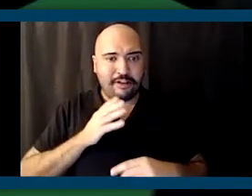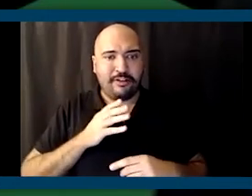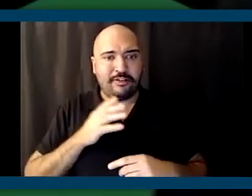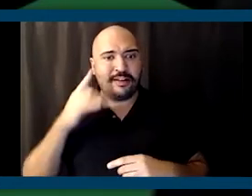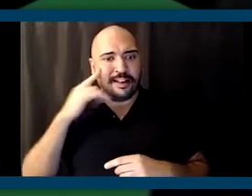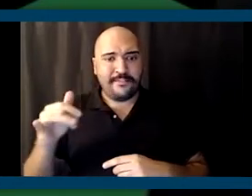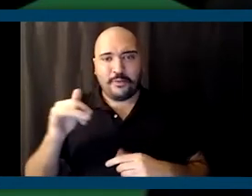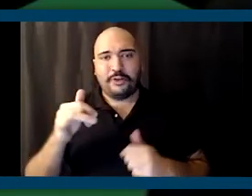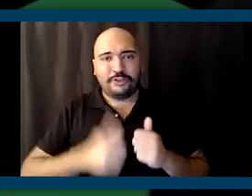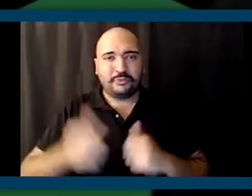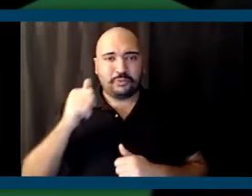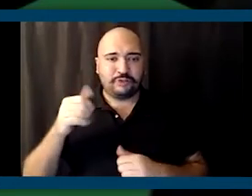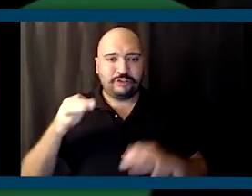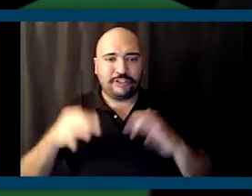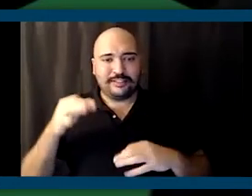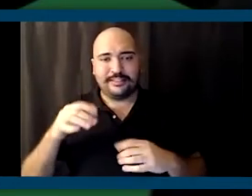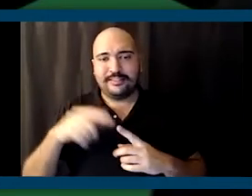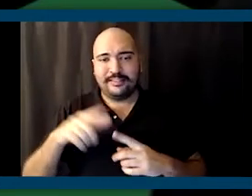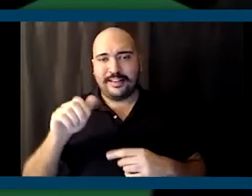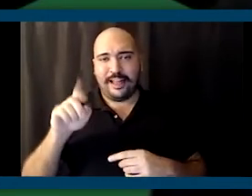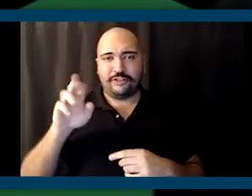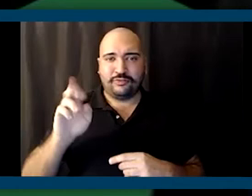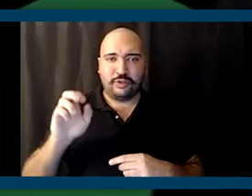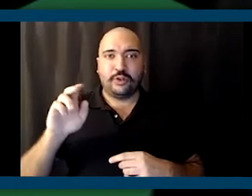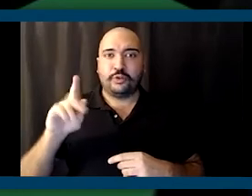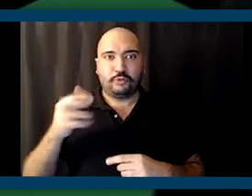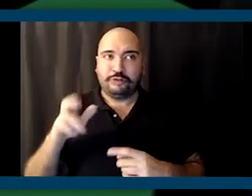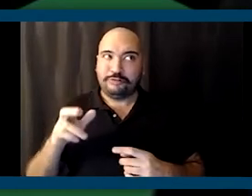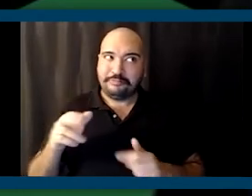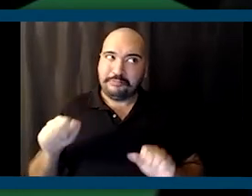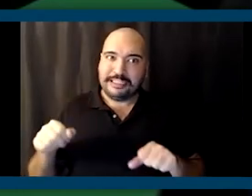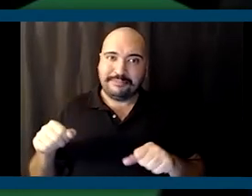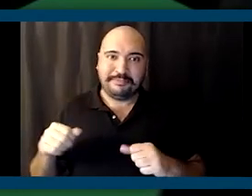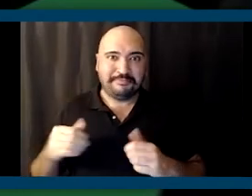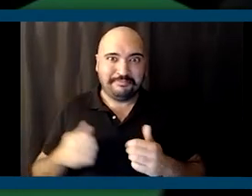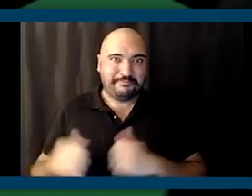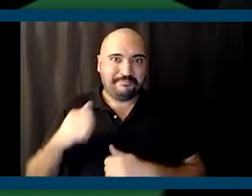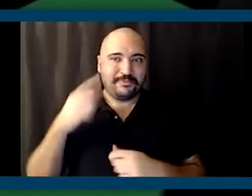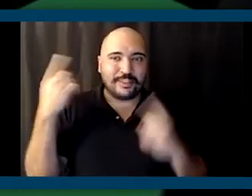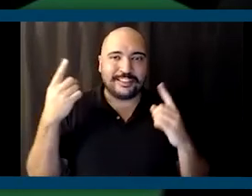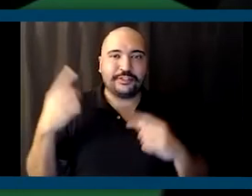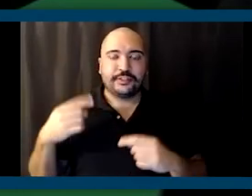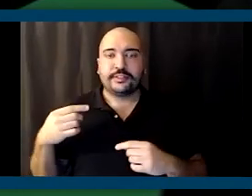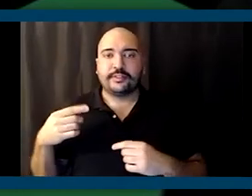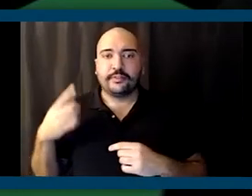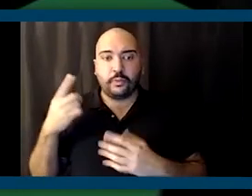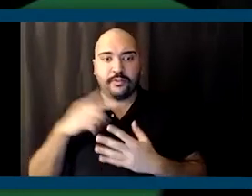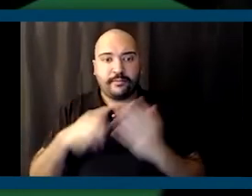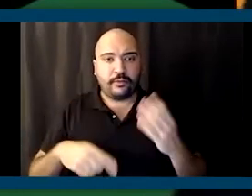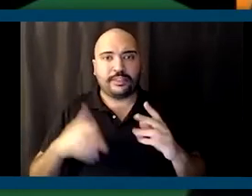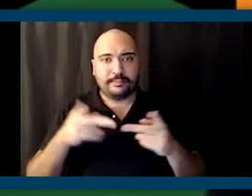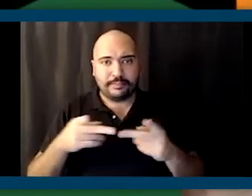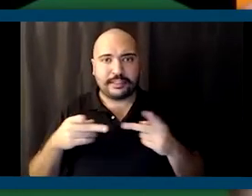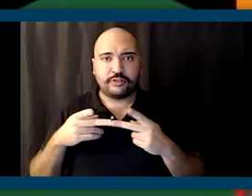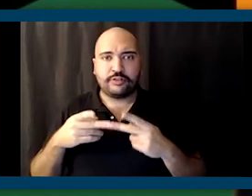Supreme Court Justice Leandra Kruger on the short list, apparently, for consideration for one of those positions.